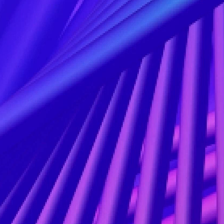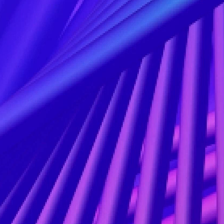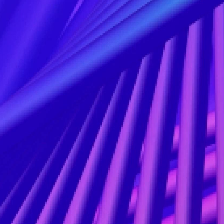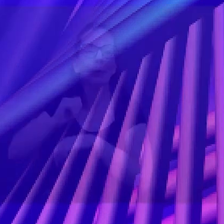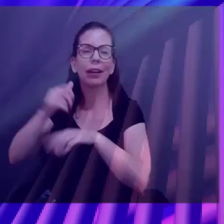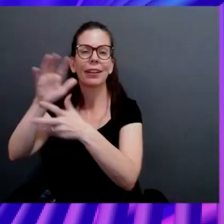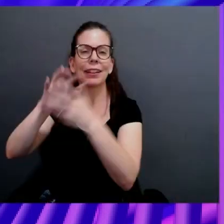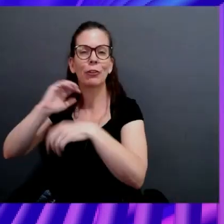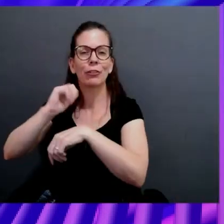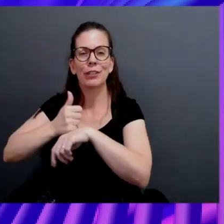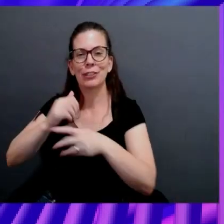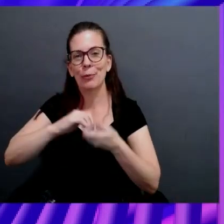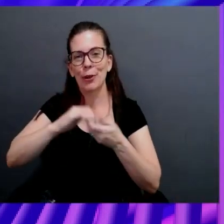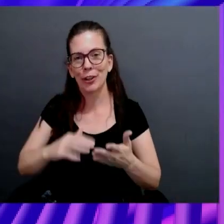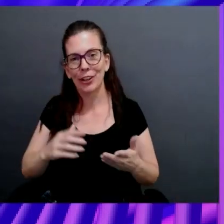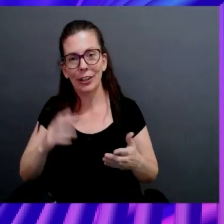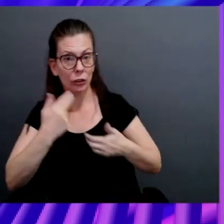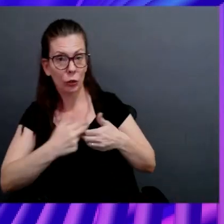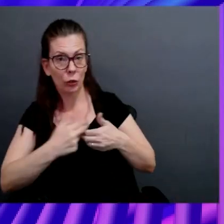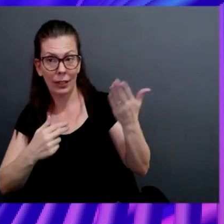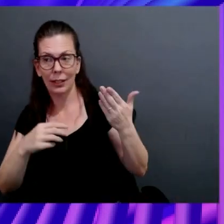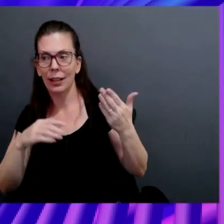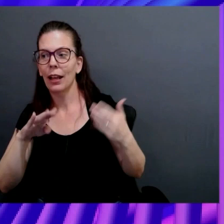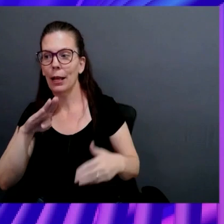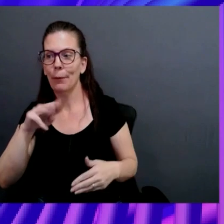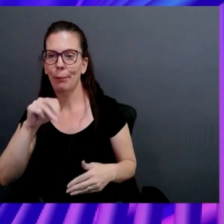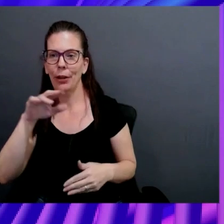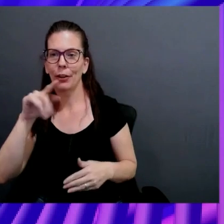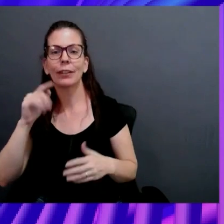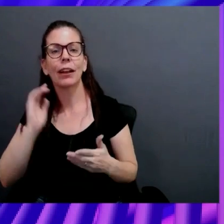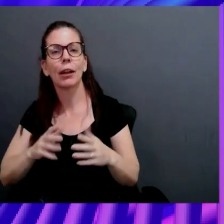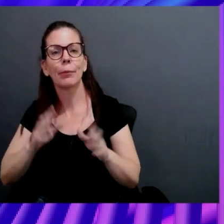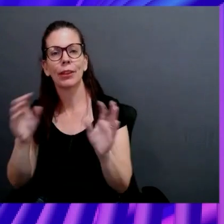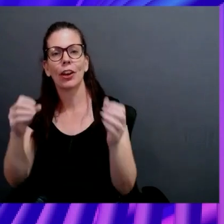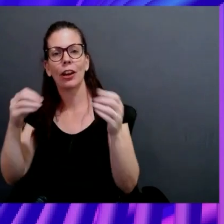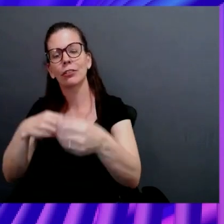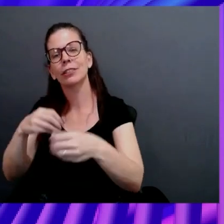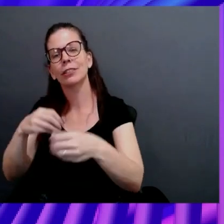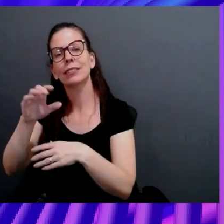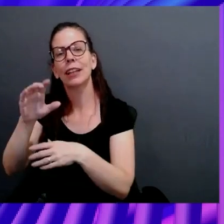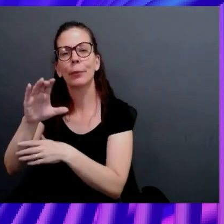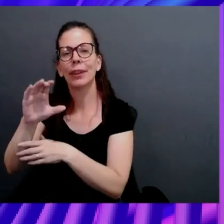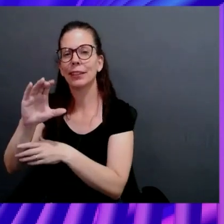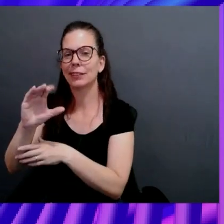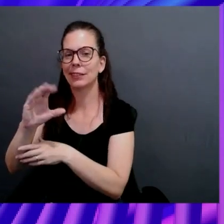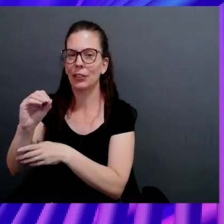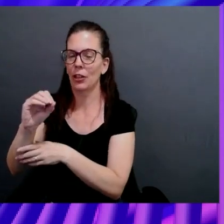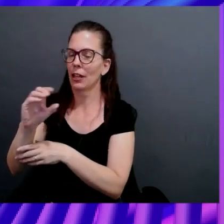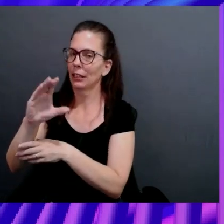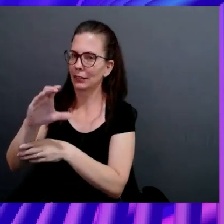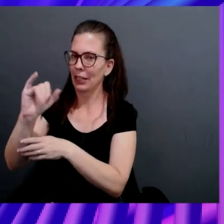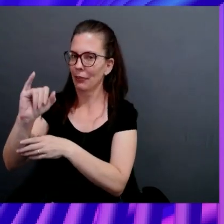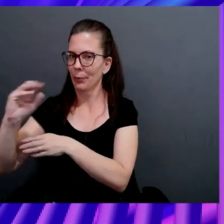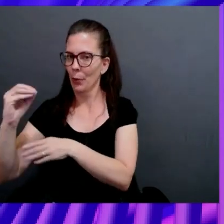by? Hi, I'm Merit Baer. I am in the office of the CISO, the Chief Information Security Officer here at AWS.